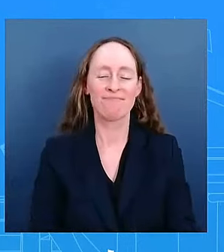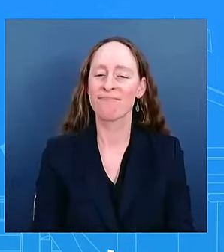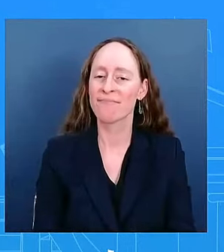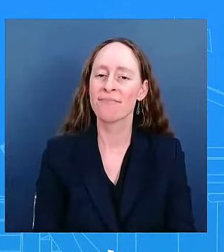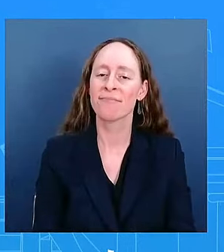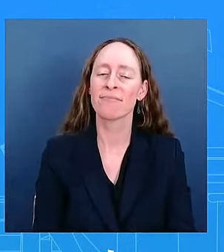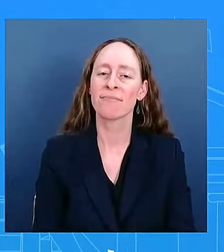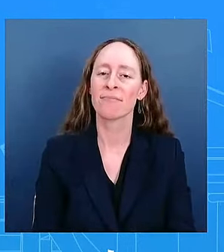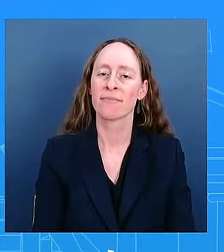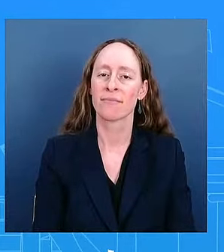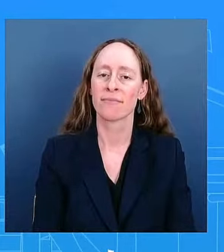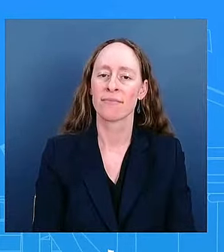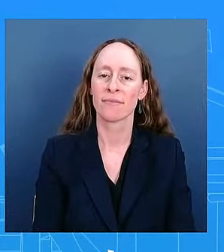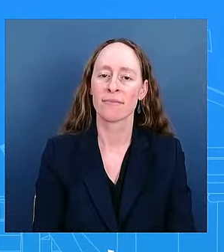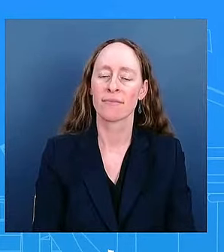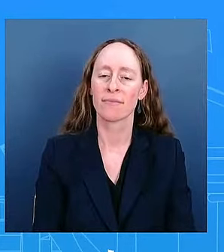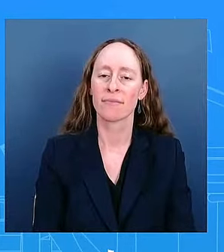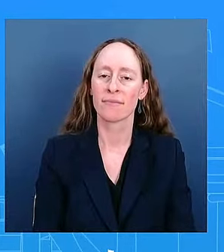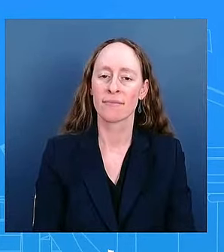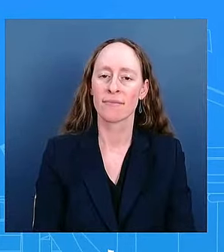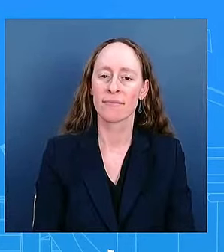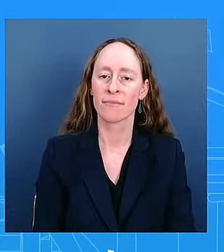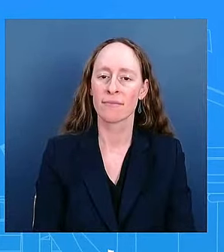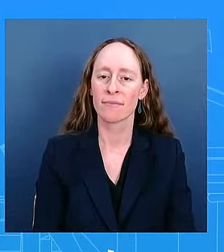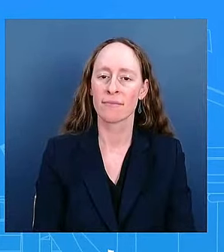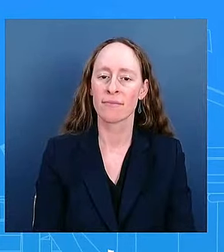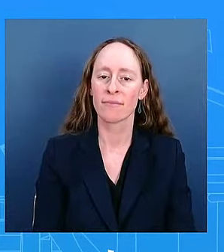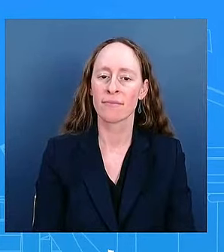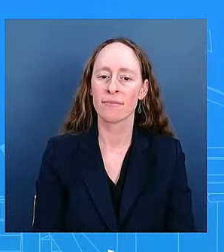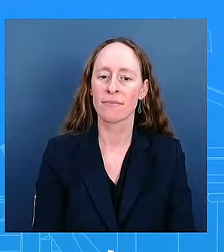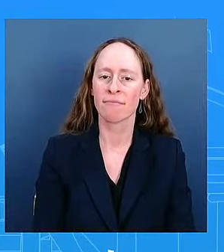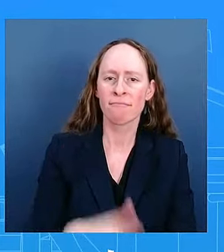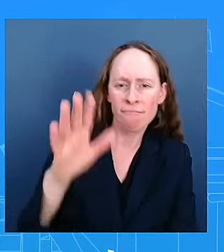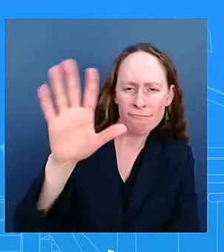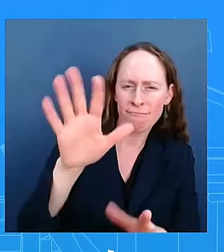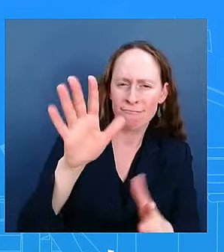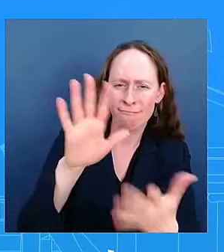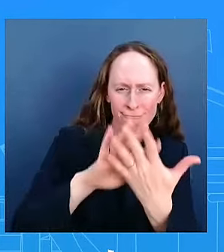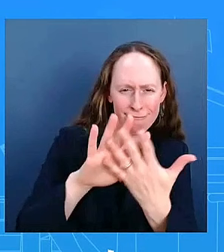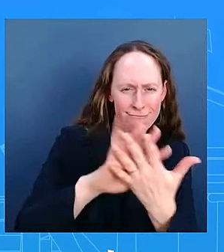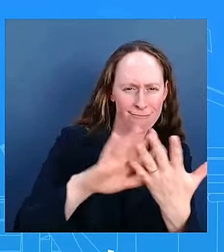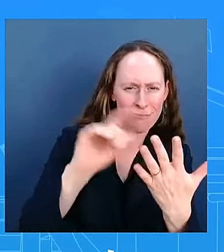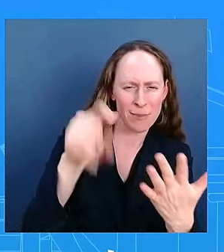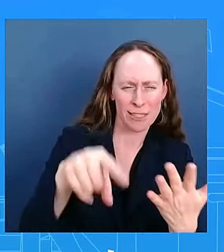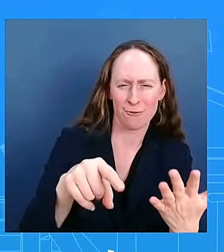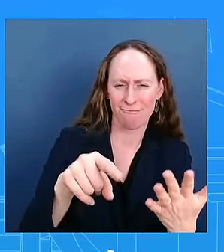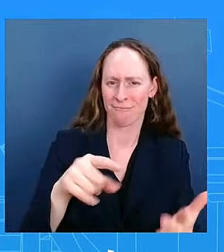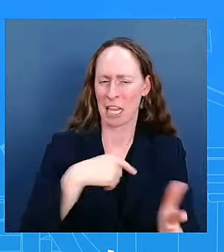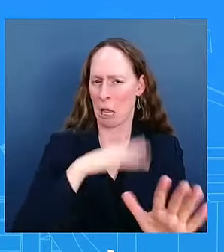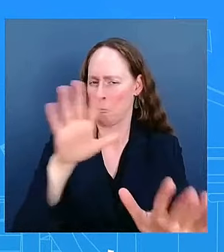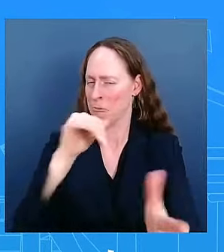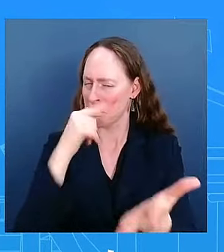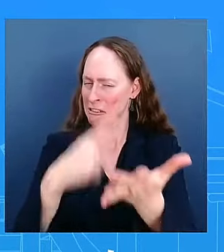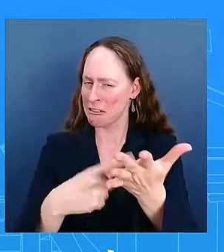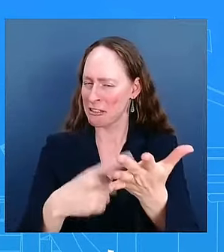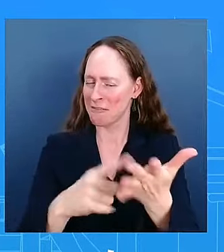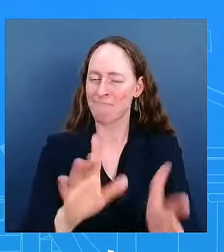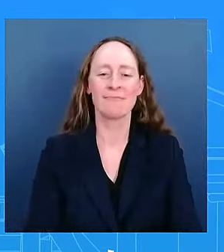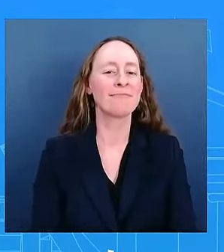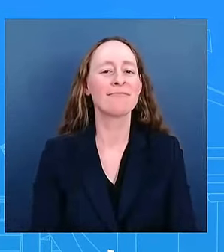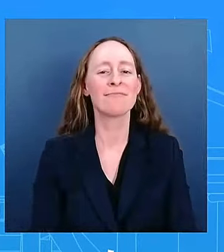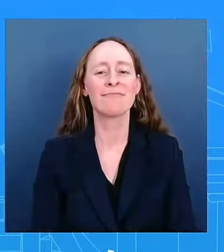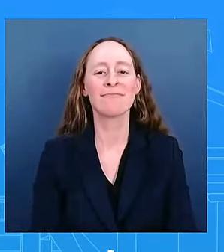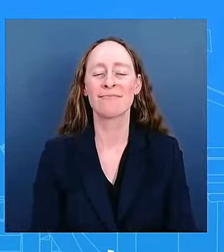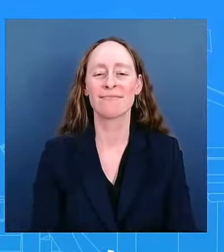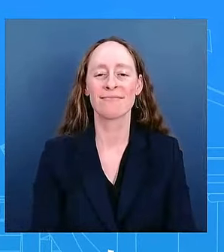to stay on yeah i'm not going to speculate about that good kayla thank you kareen um jared i have two questions if i may the first is on the overall economic agenda you